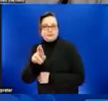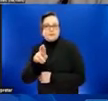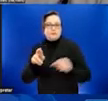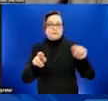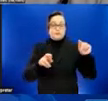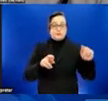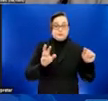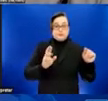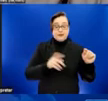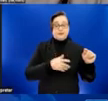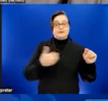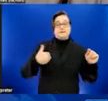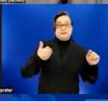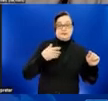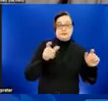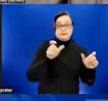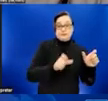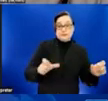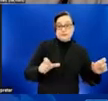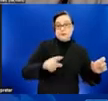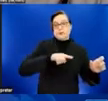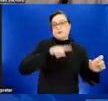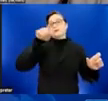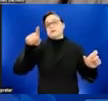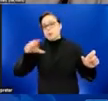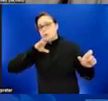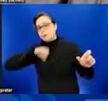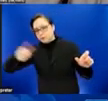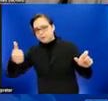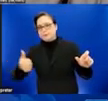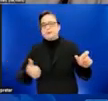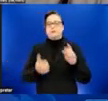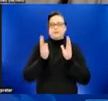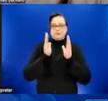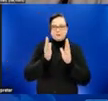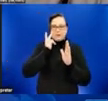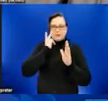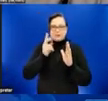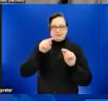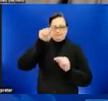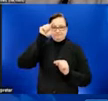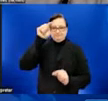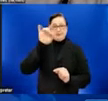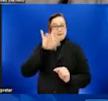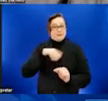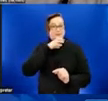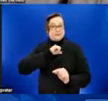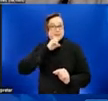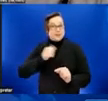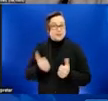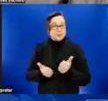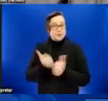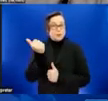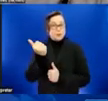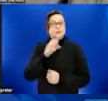monkeypox. For reference, the age group with the most cases is shown by the tallest bar in the center, which represents cases